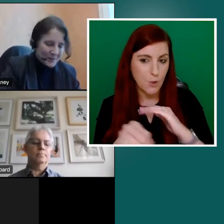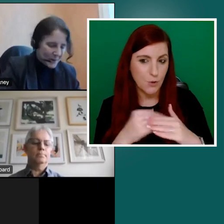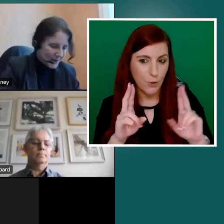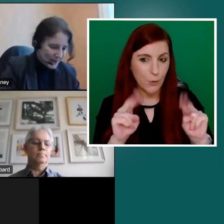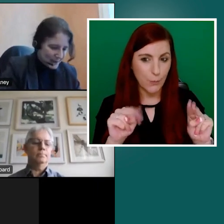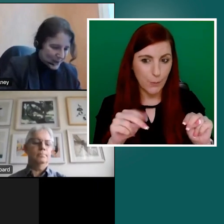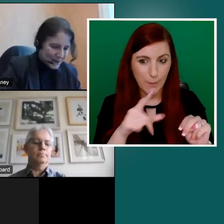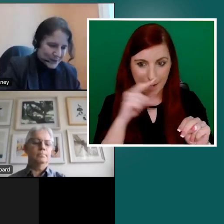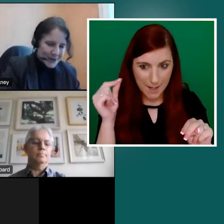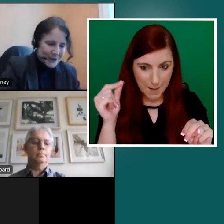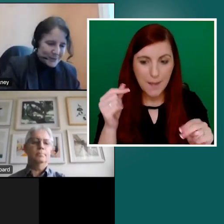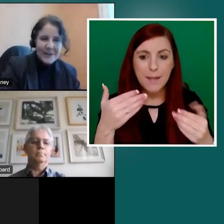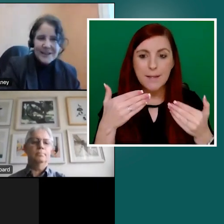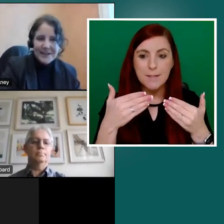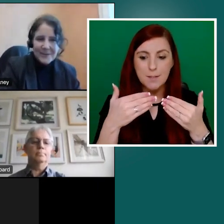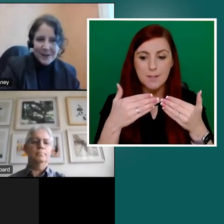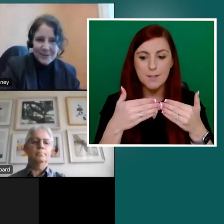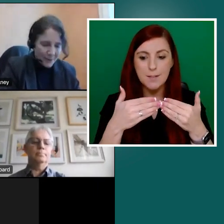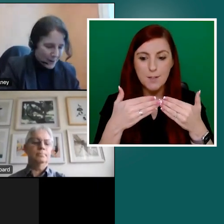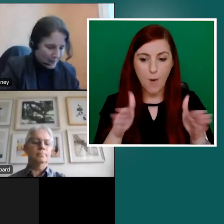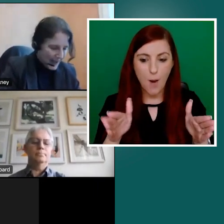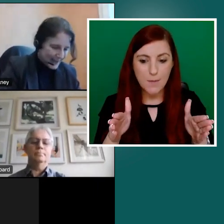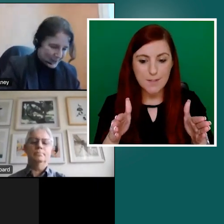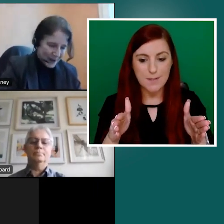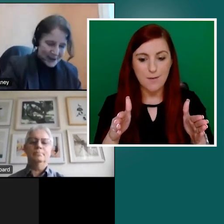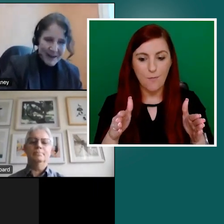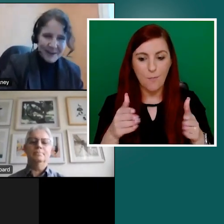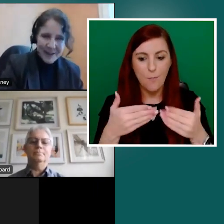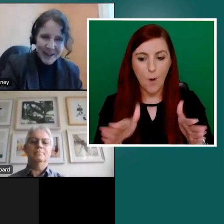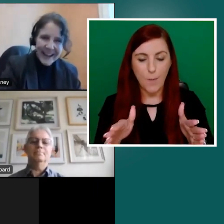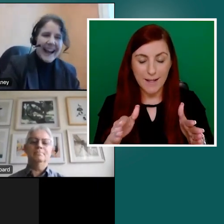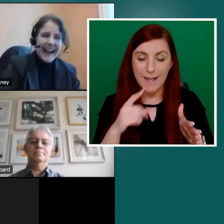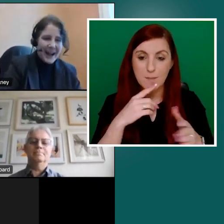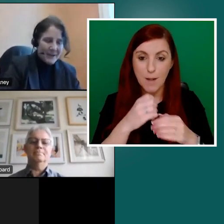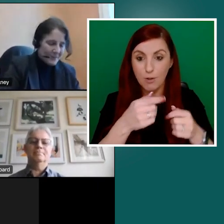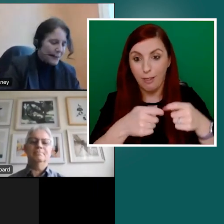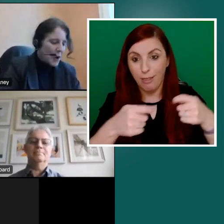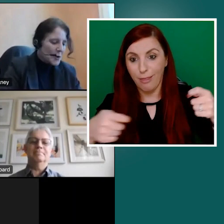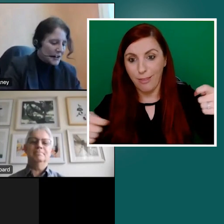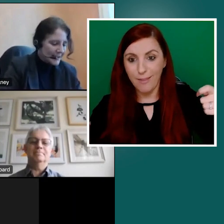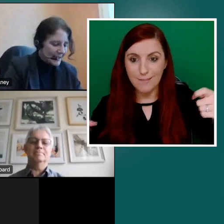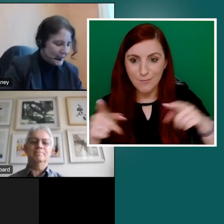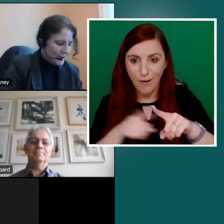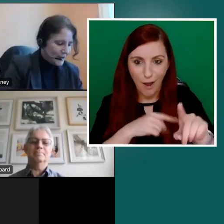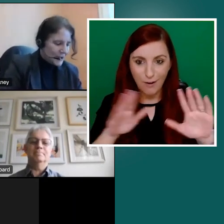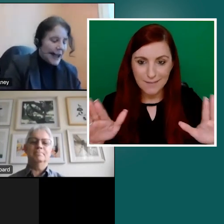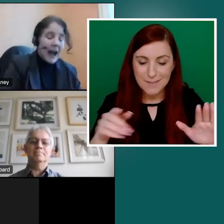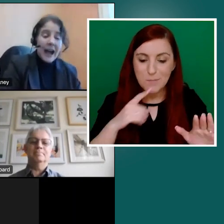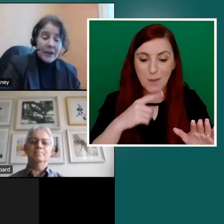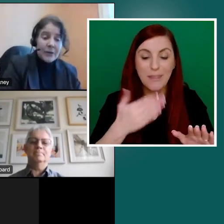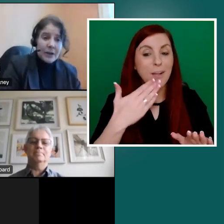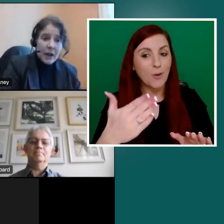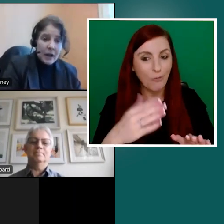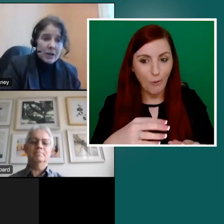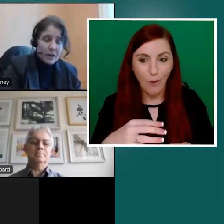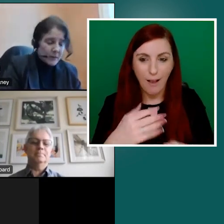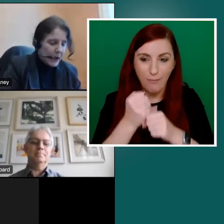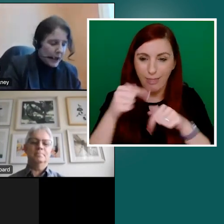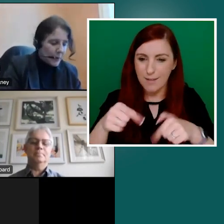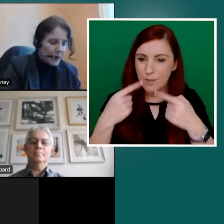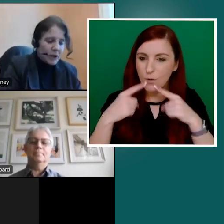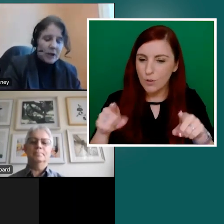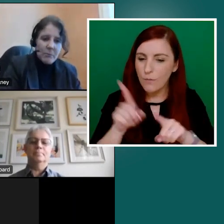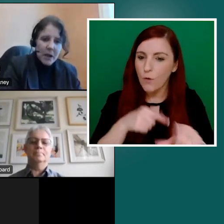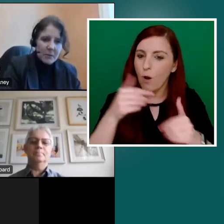Department of Public Expenditure NDP Delivery and Reform, it's quite the mouthful, for hosting this launch and for their long term